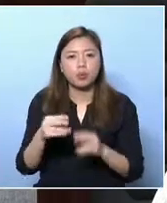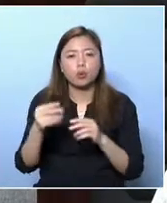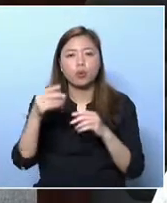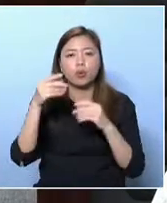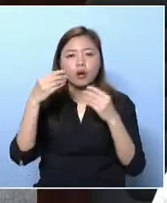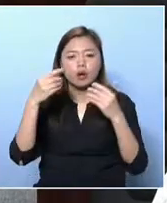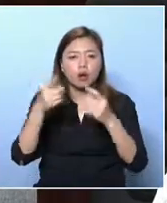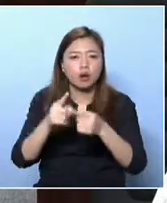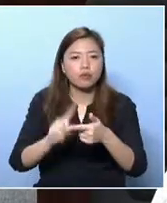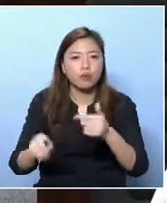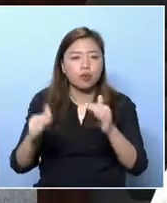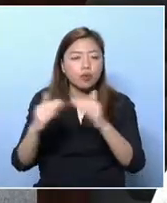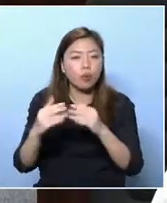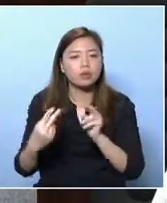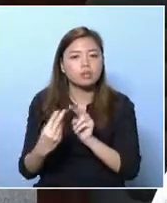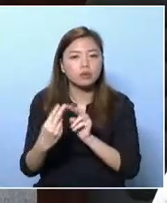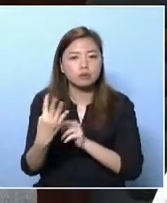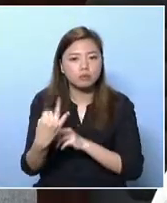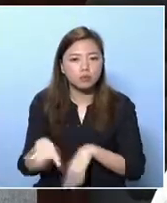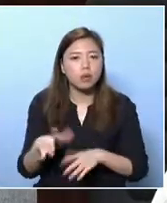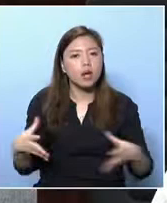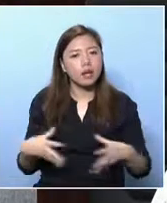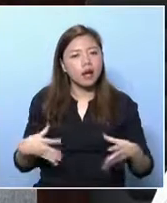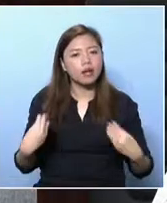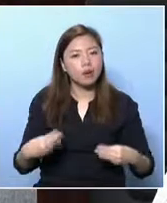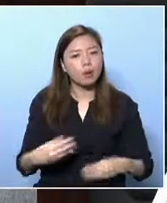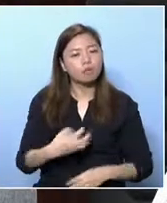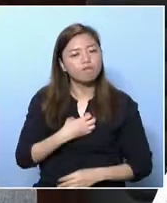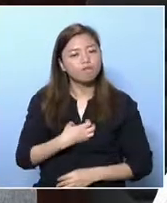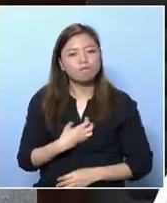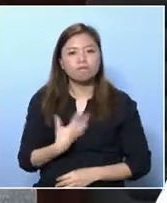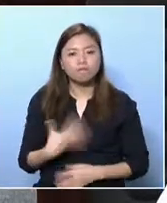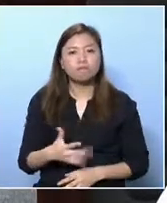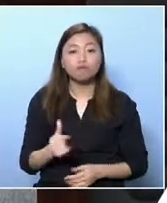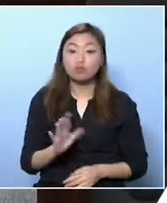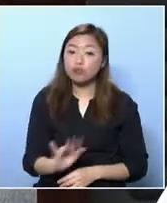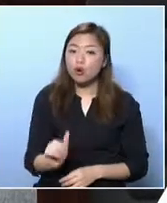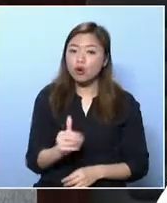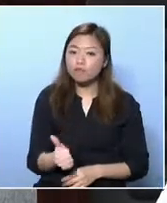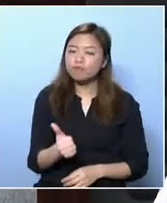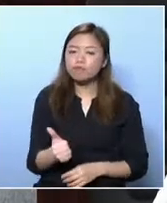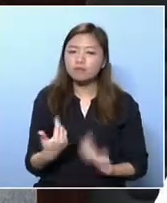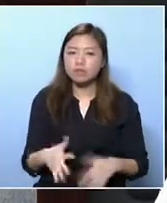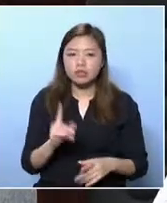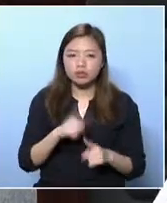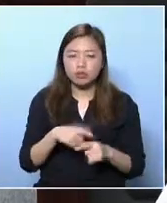We have met with the Under Secretary for a number of times. It said that the